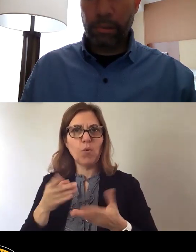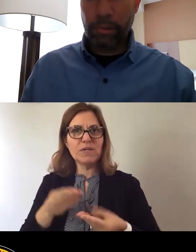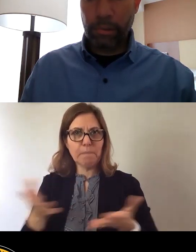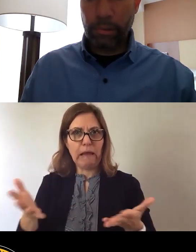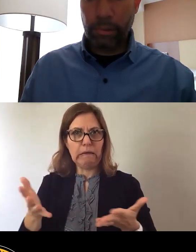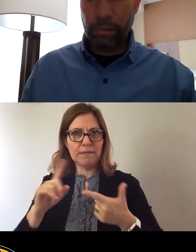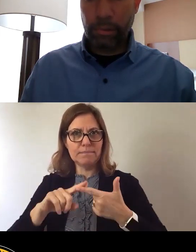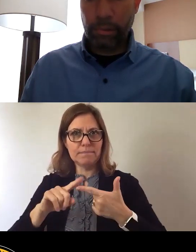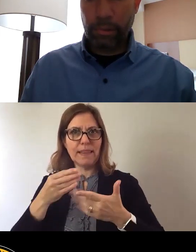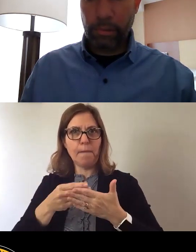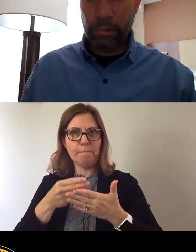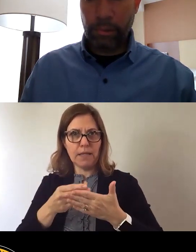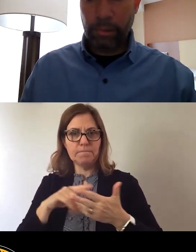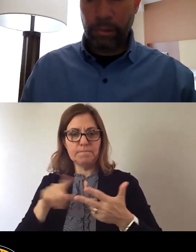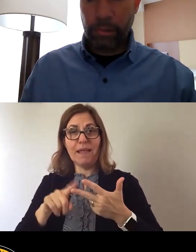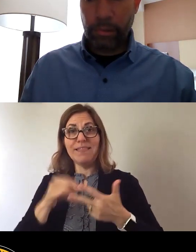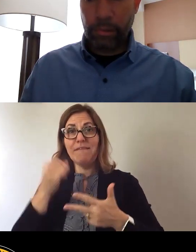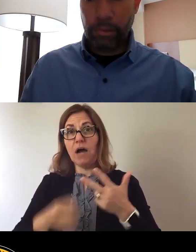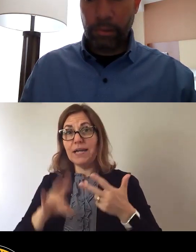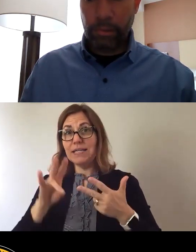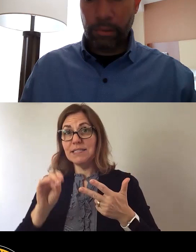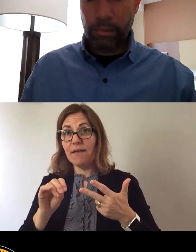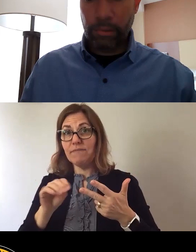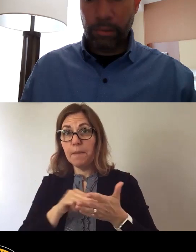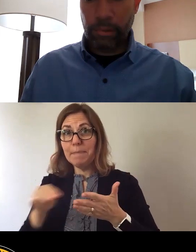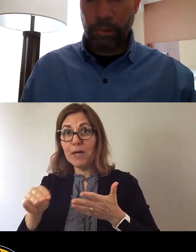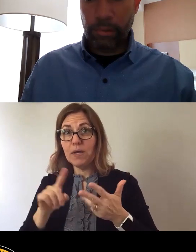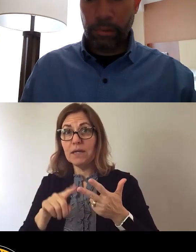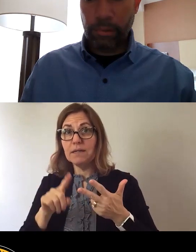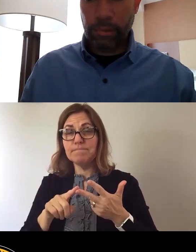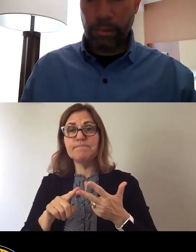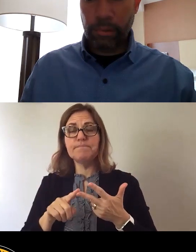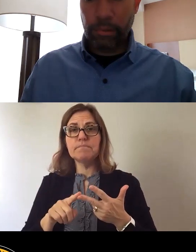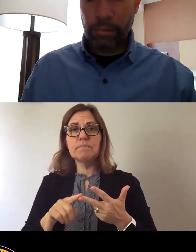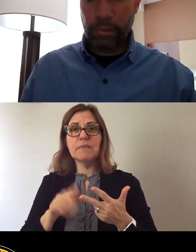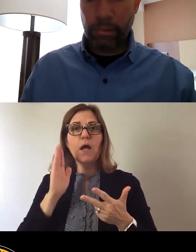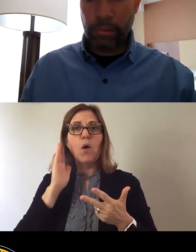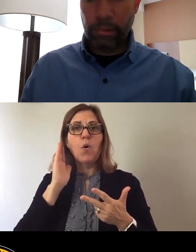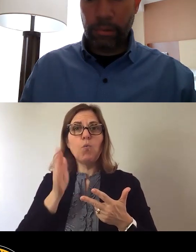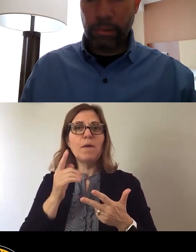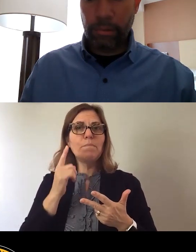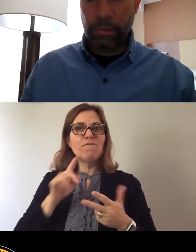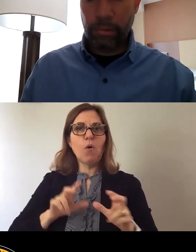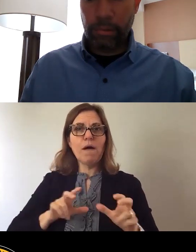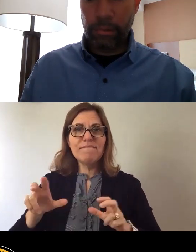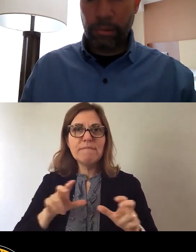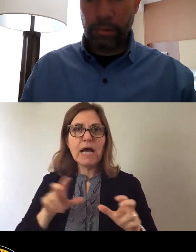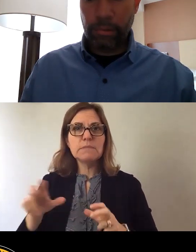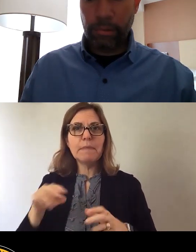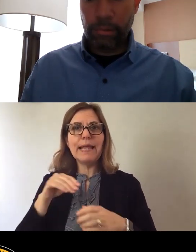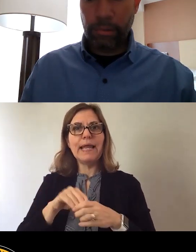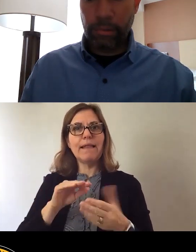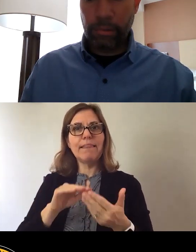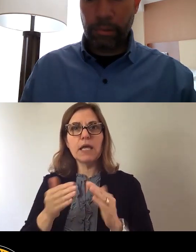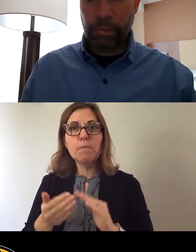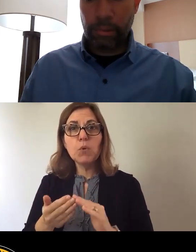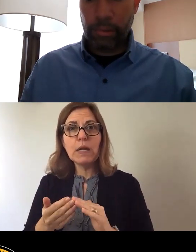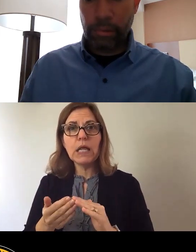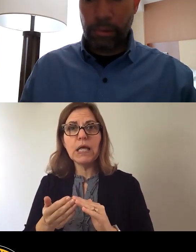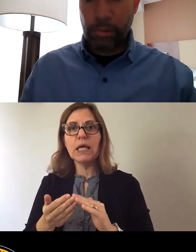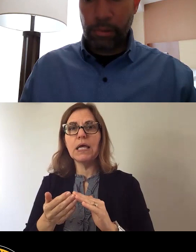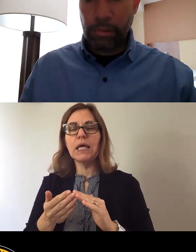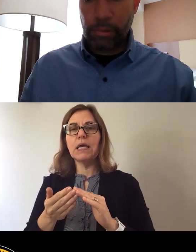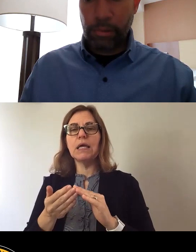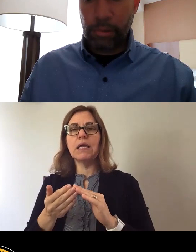The final 70 million, I would dedicate for investments in communities and populations hit